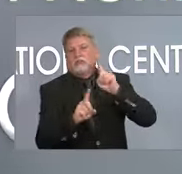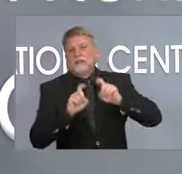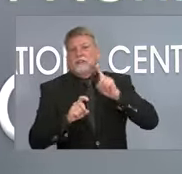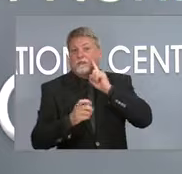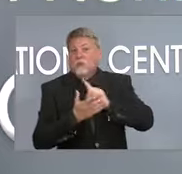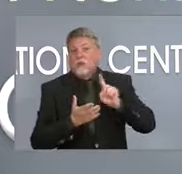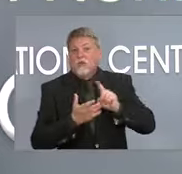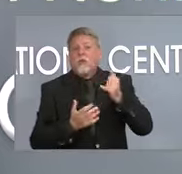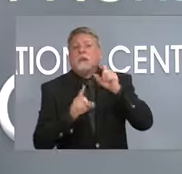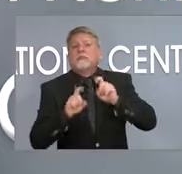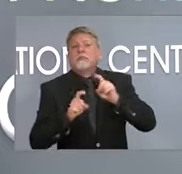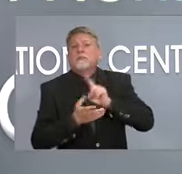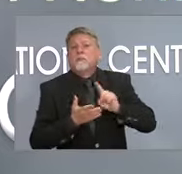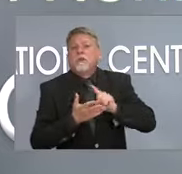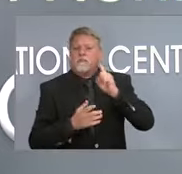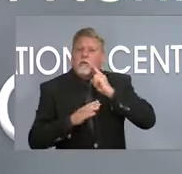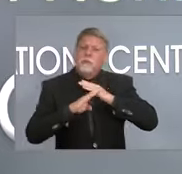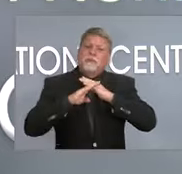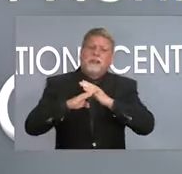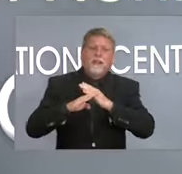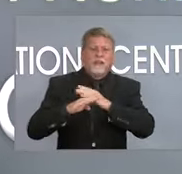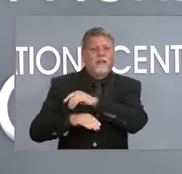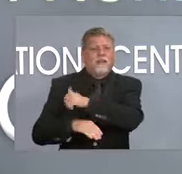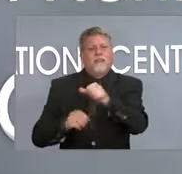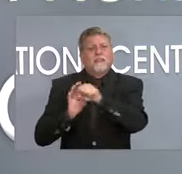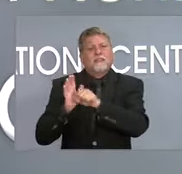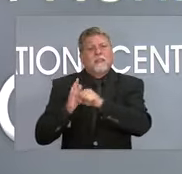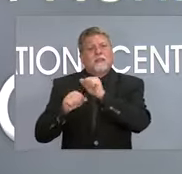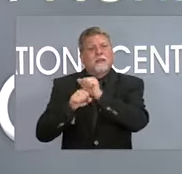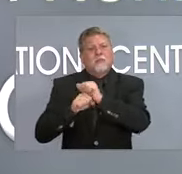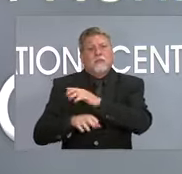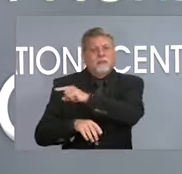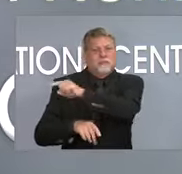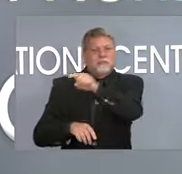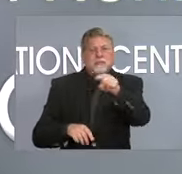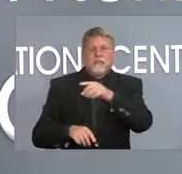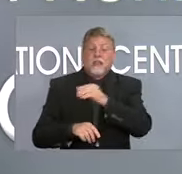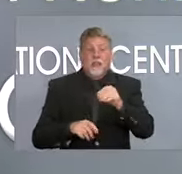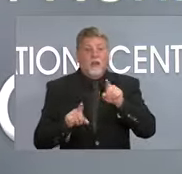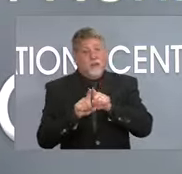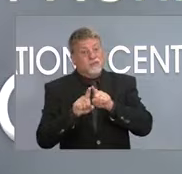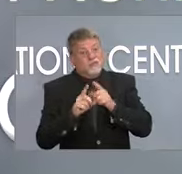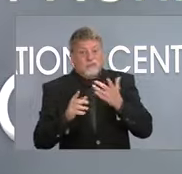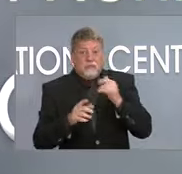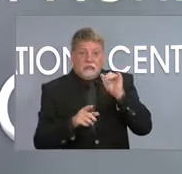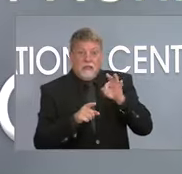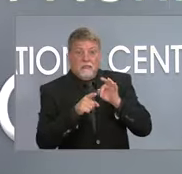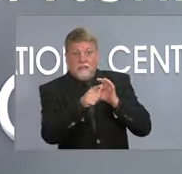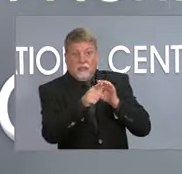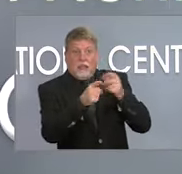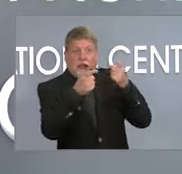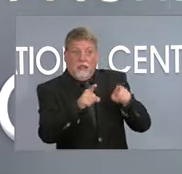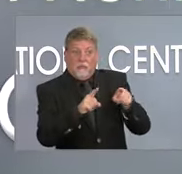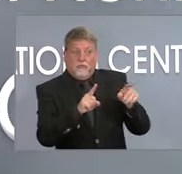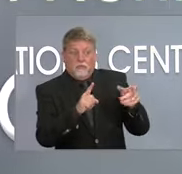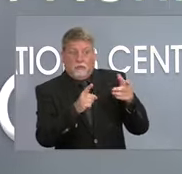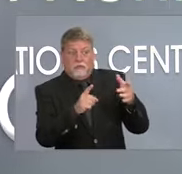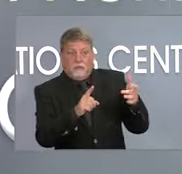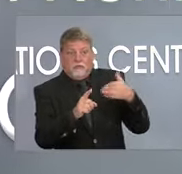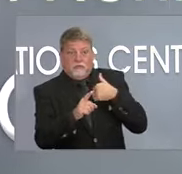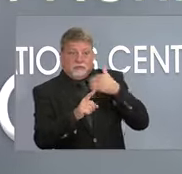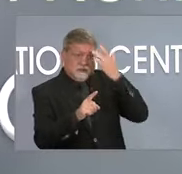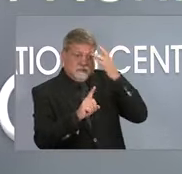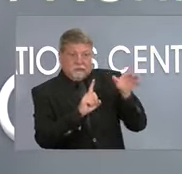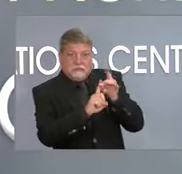protect if they're not vaccinated, protect other state employees and to make sure that if they get covid that they can